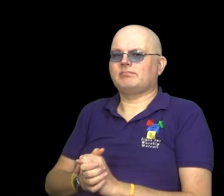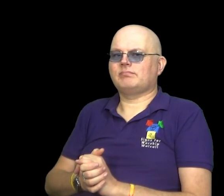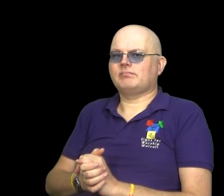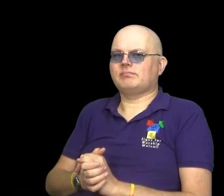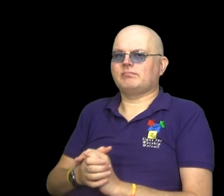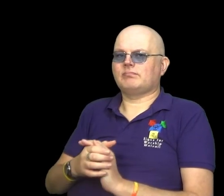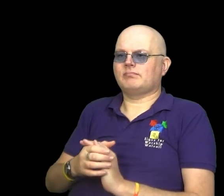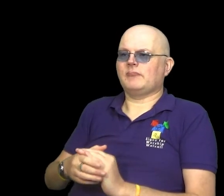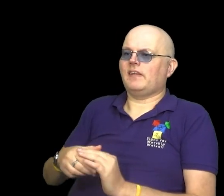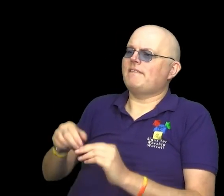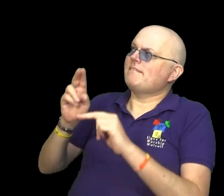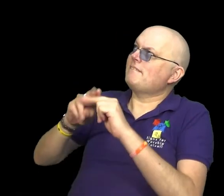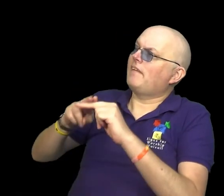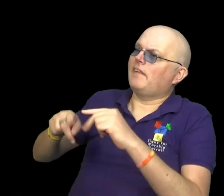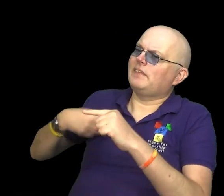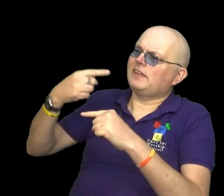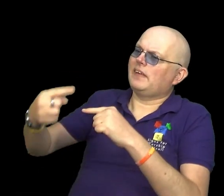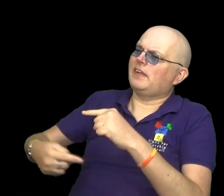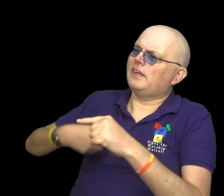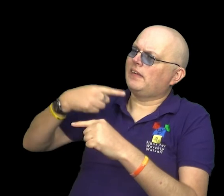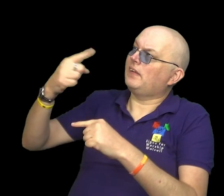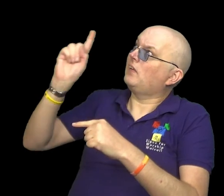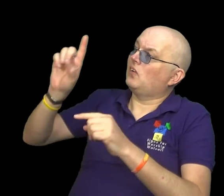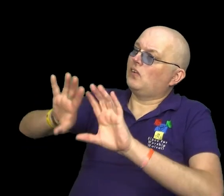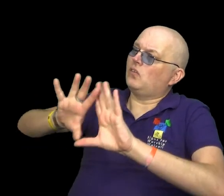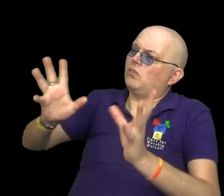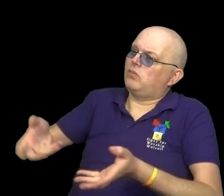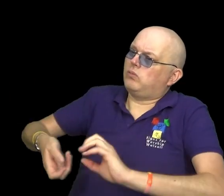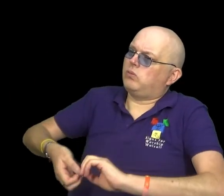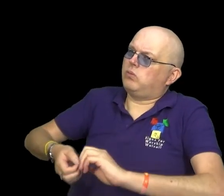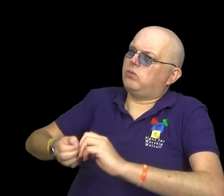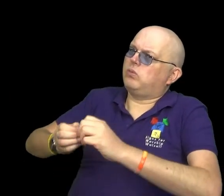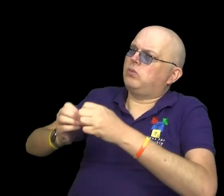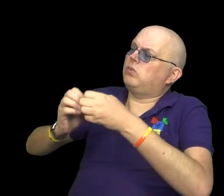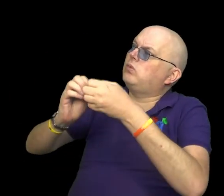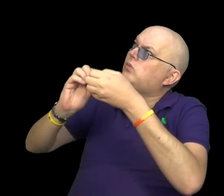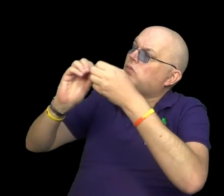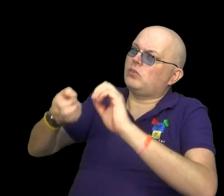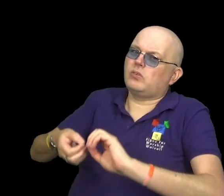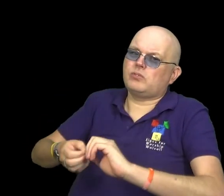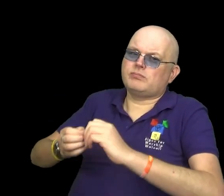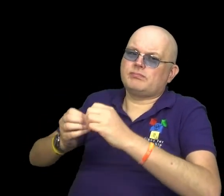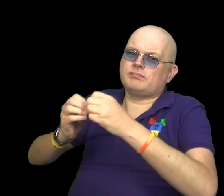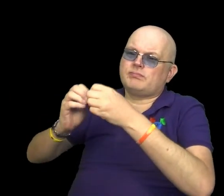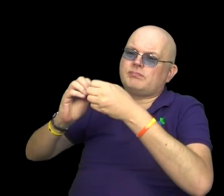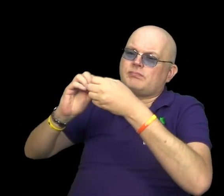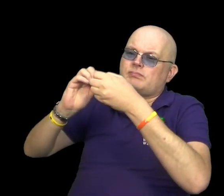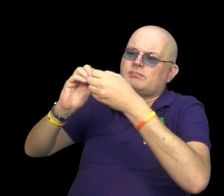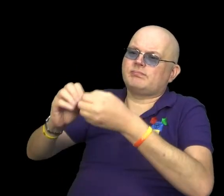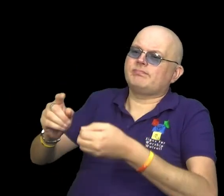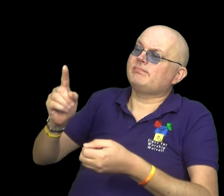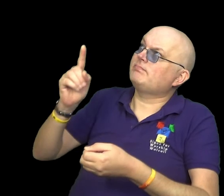Our Father everlasting, the all-creating